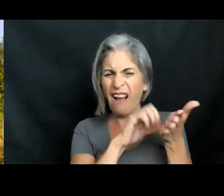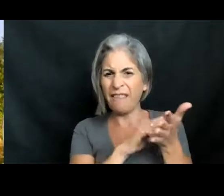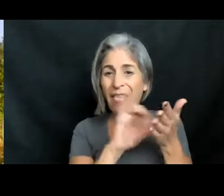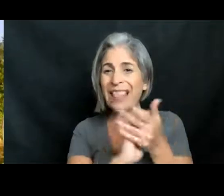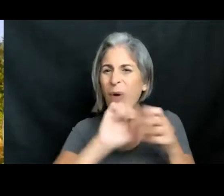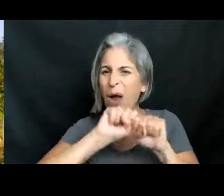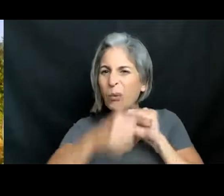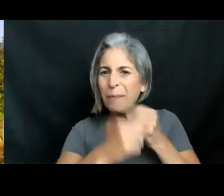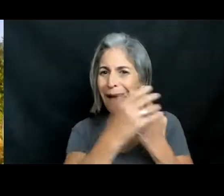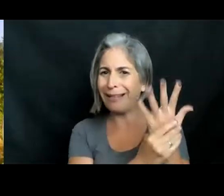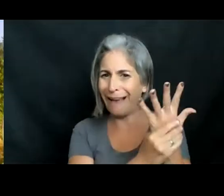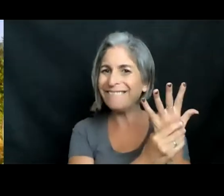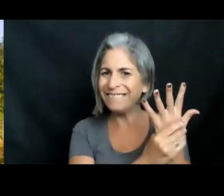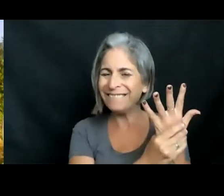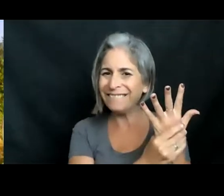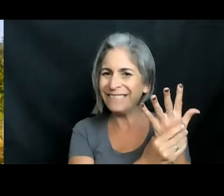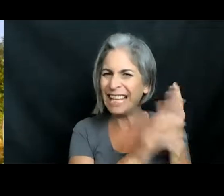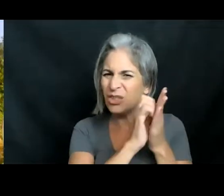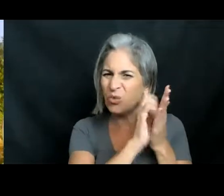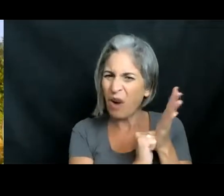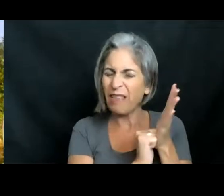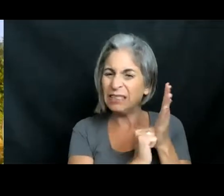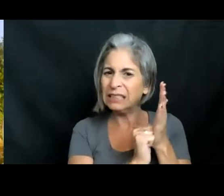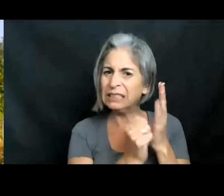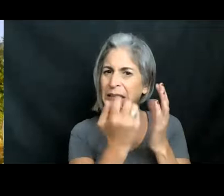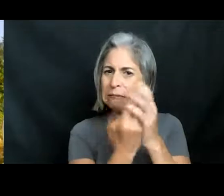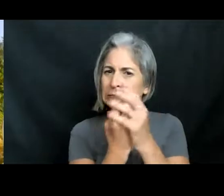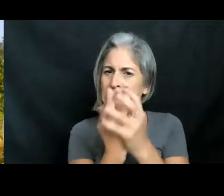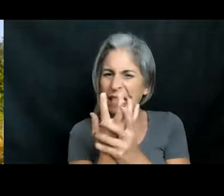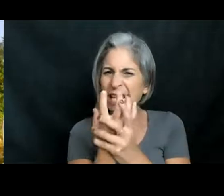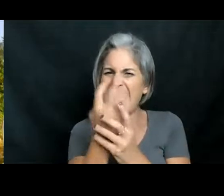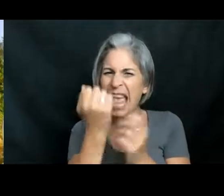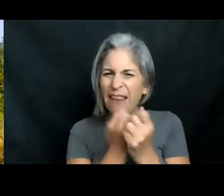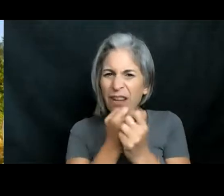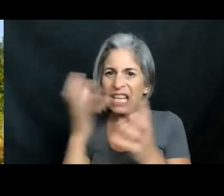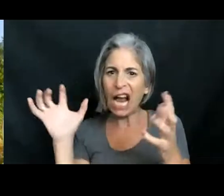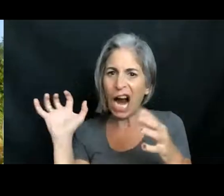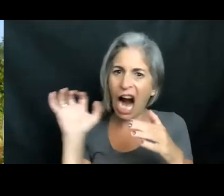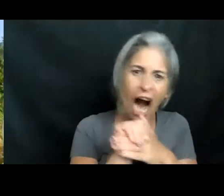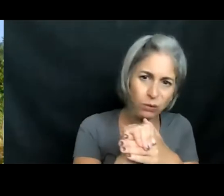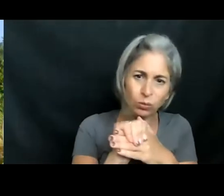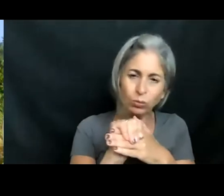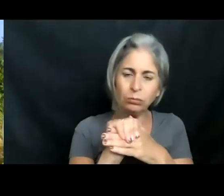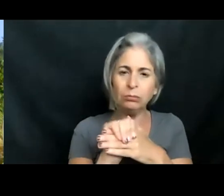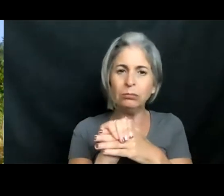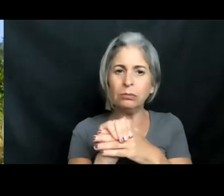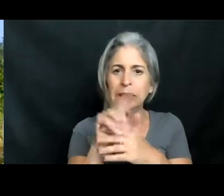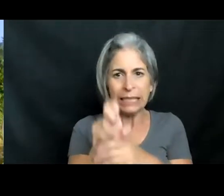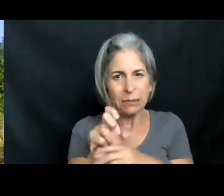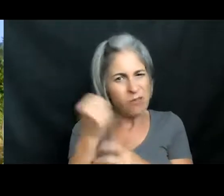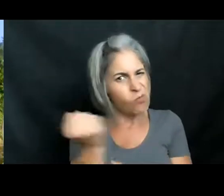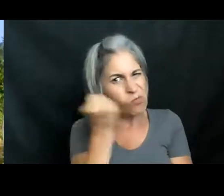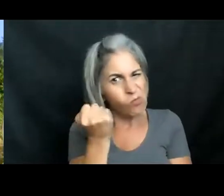the first place. And it's just rough to help grab onto whatever he's putting his mouth on. He does have not necessarily